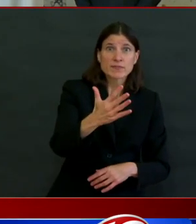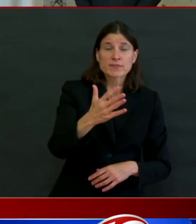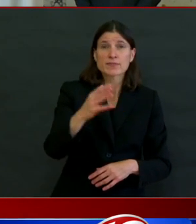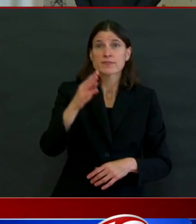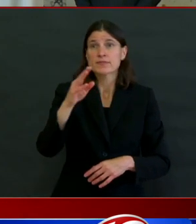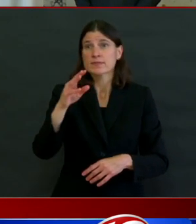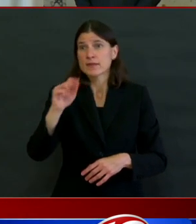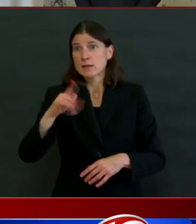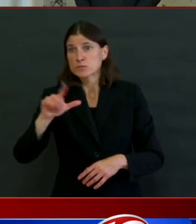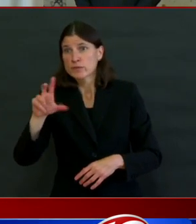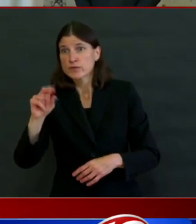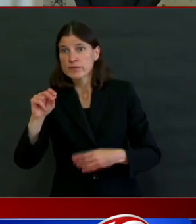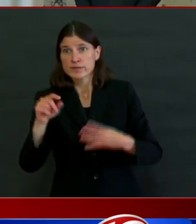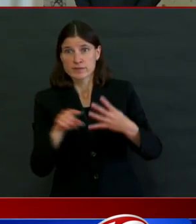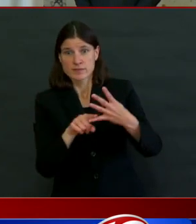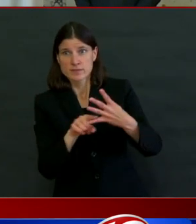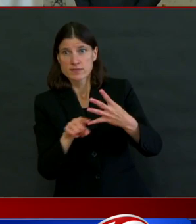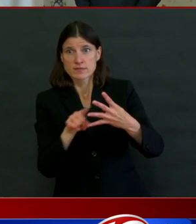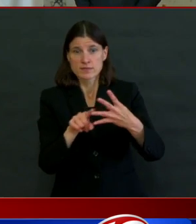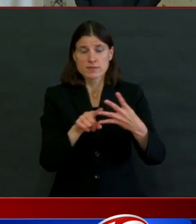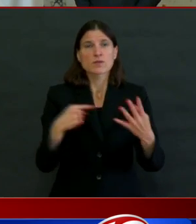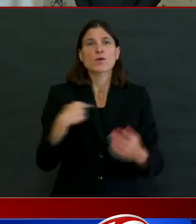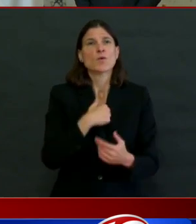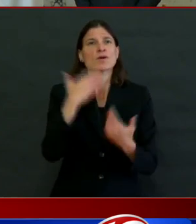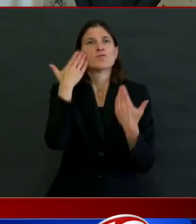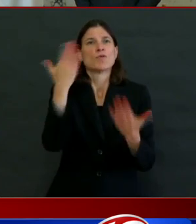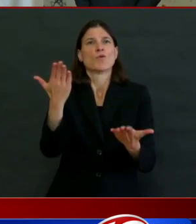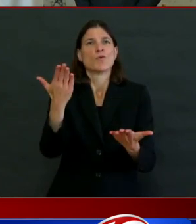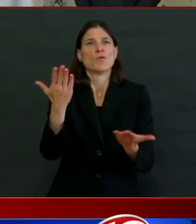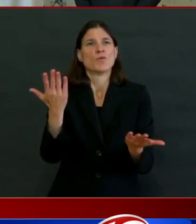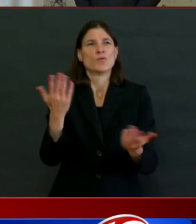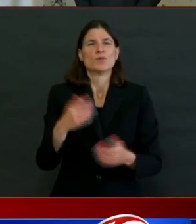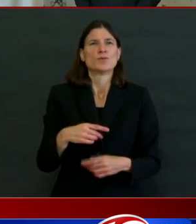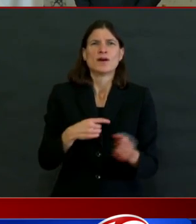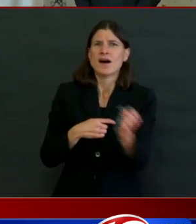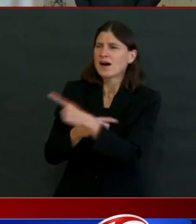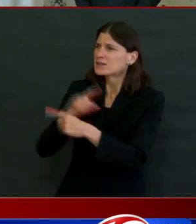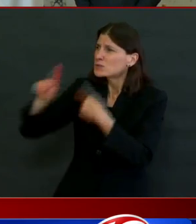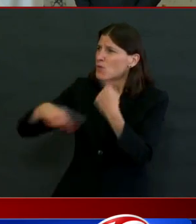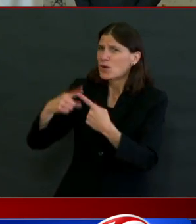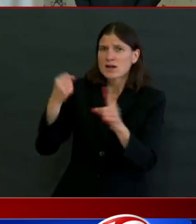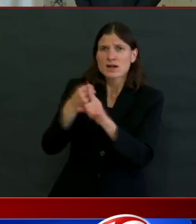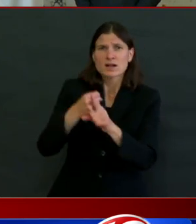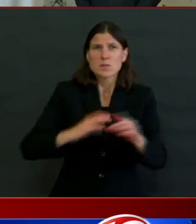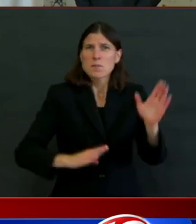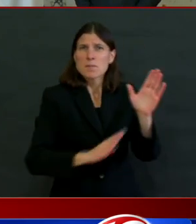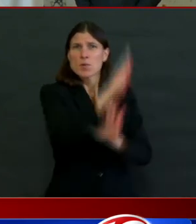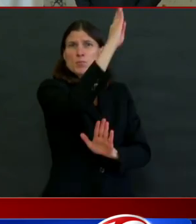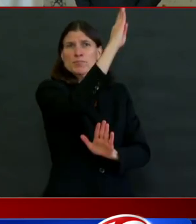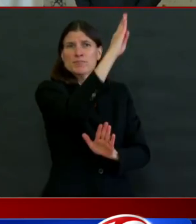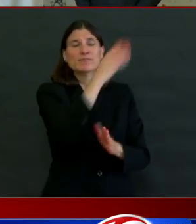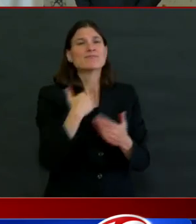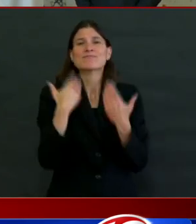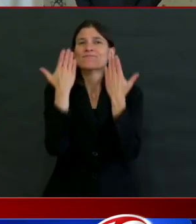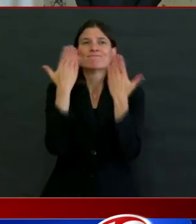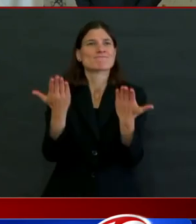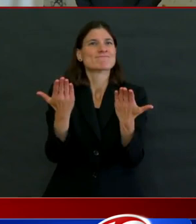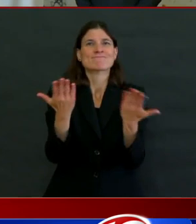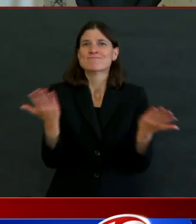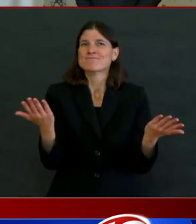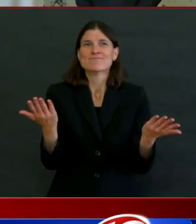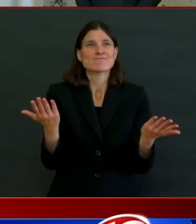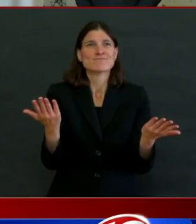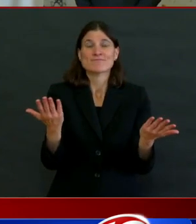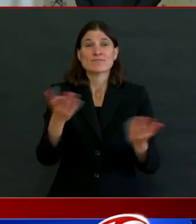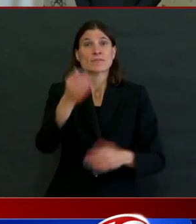says, hey, things look pretty good, I'm going to go hang out with my friends. Hey, it looks pretty good, I'm going to have a dinner party. You know, I think I'm going to start going